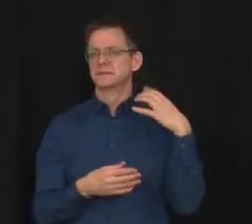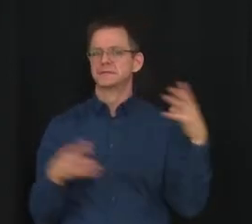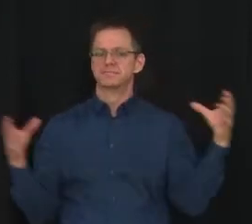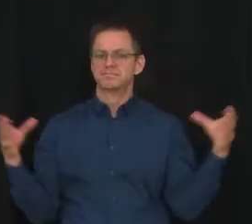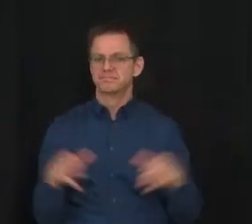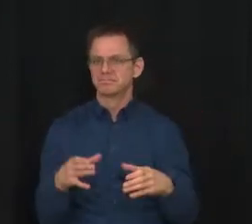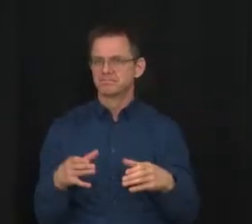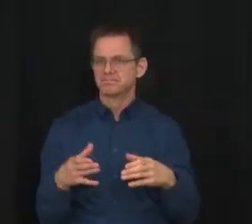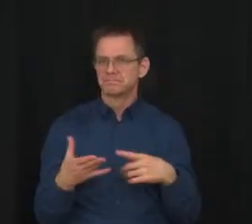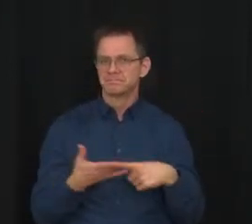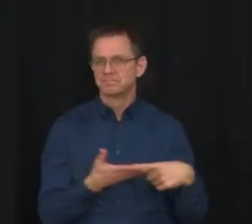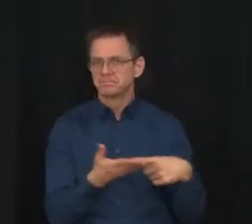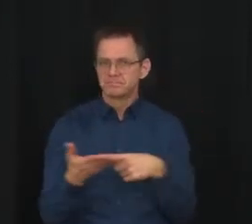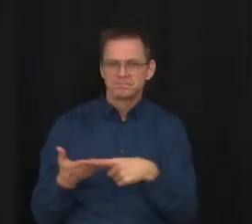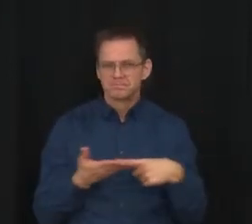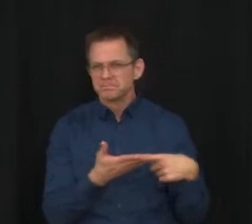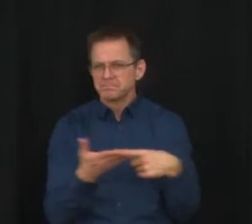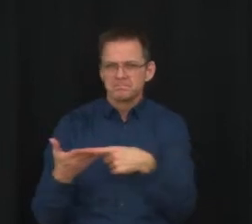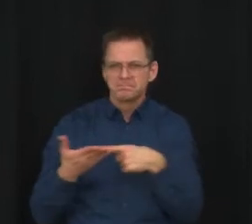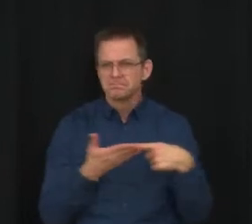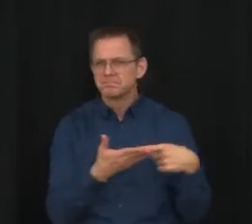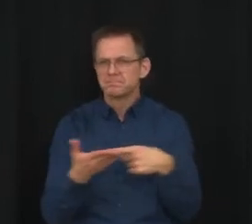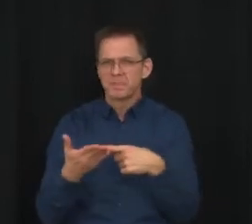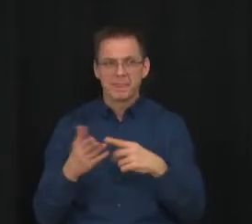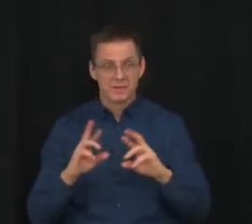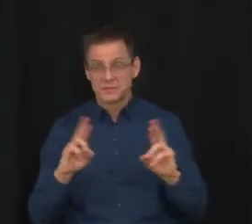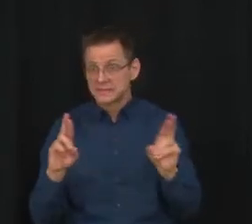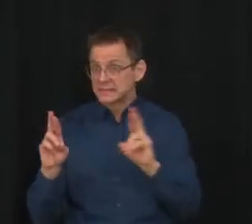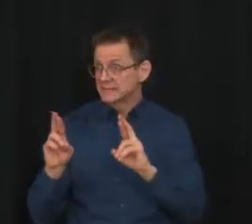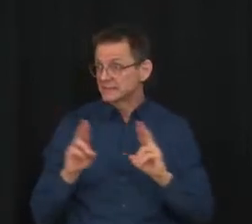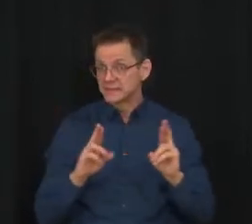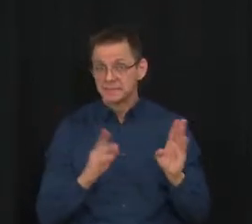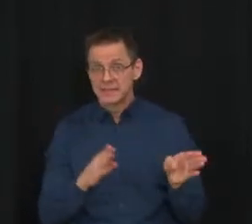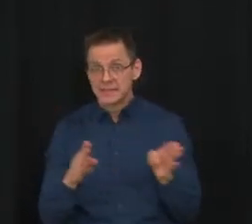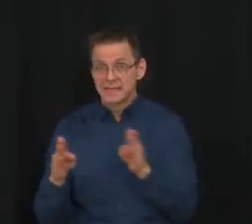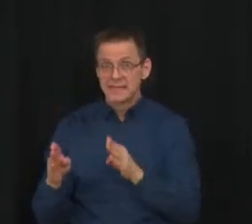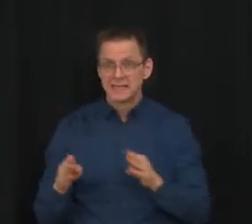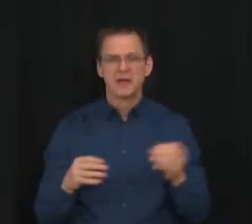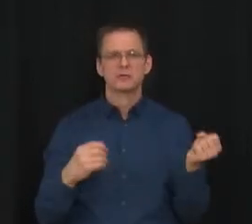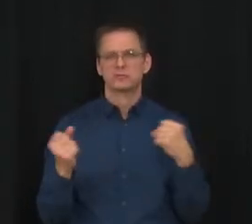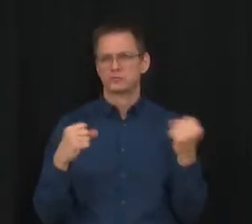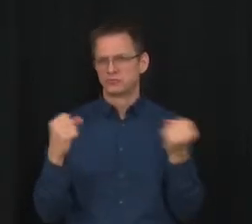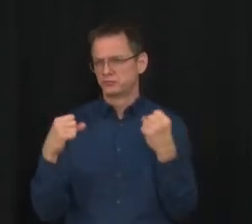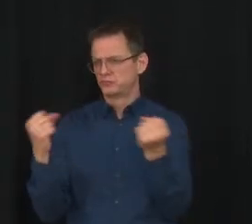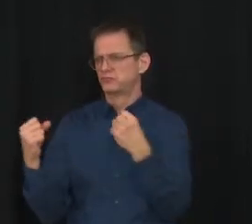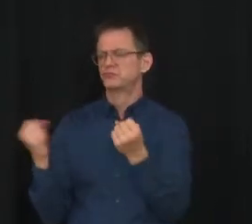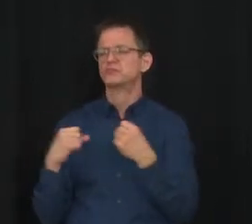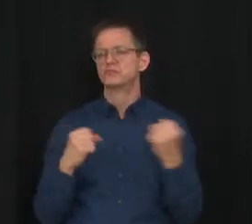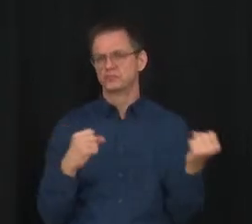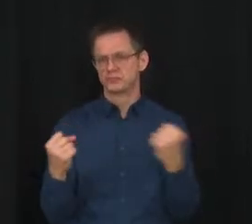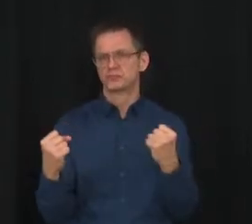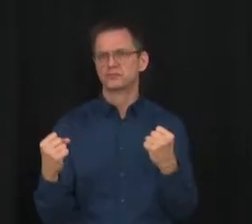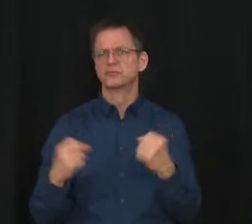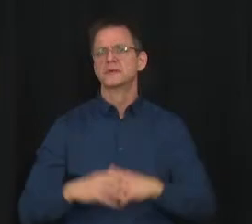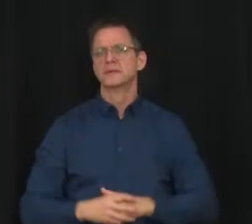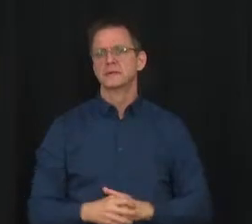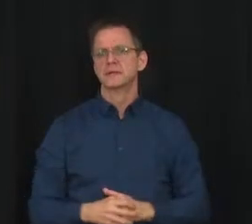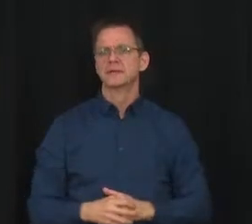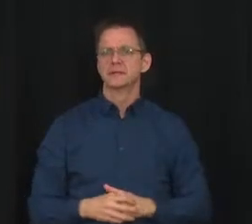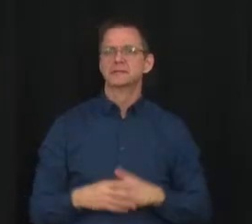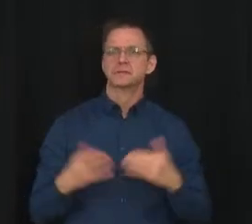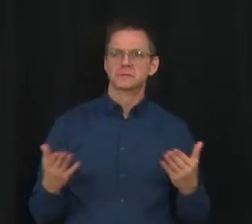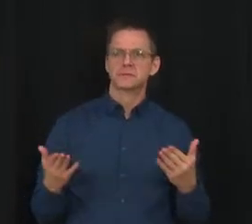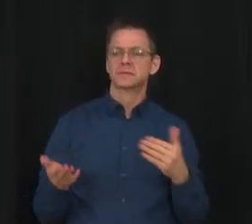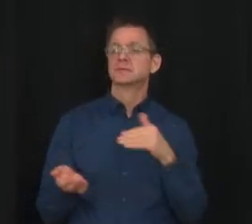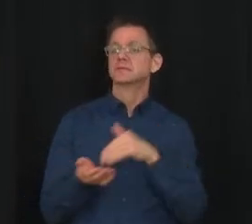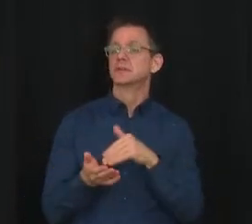they've had to make sure that they're prepared. As Dr. Hinshaw indicated, there is higher transmissibility that will come into our schools and into our